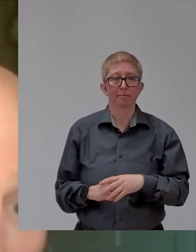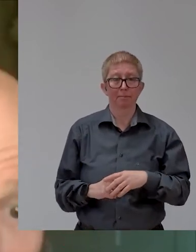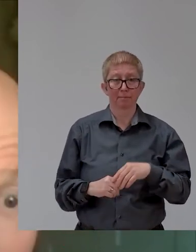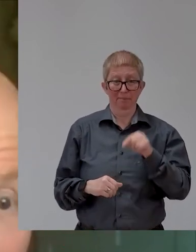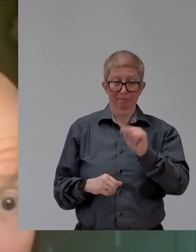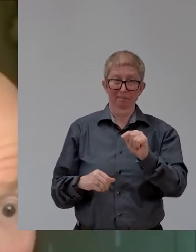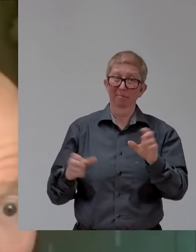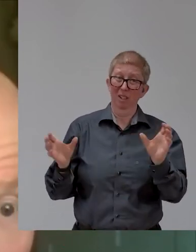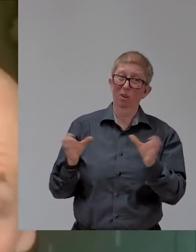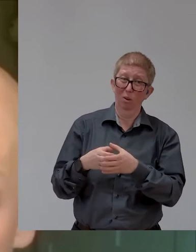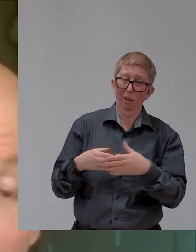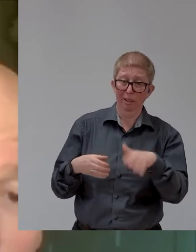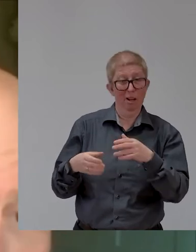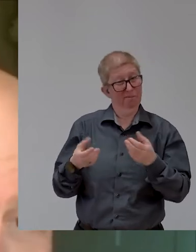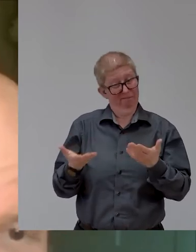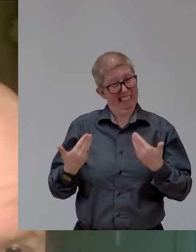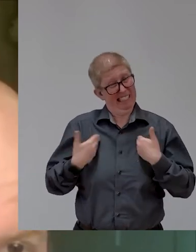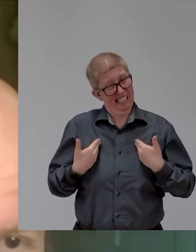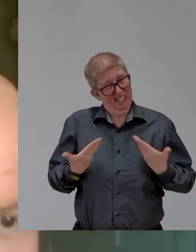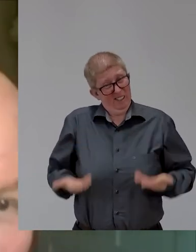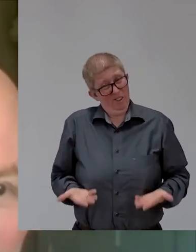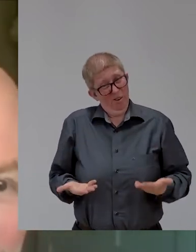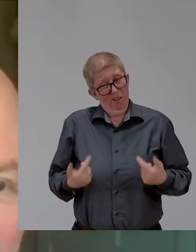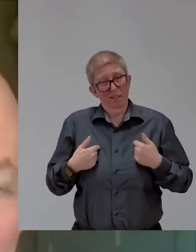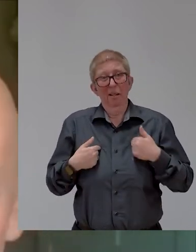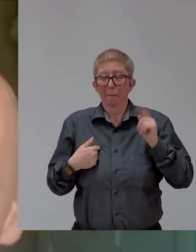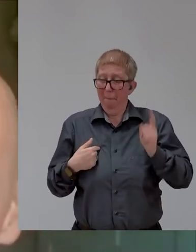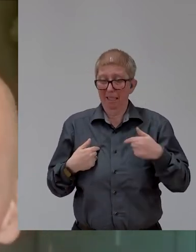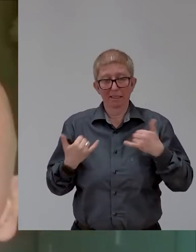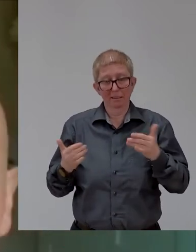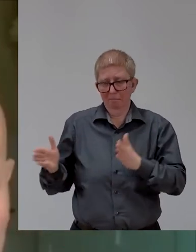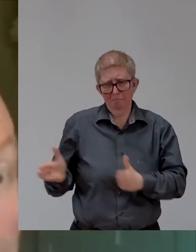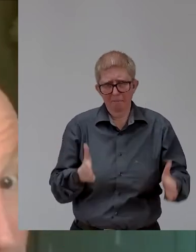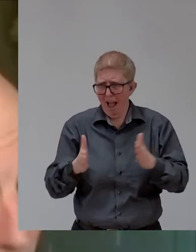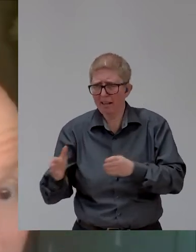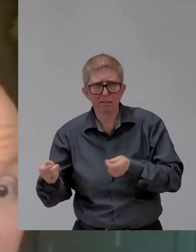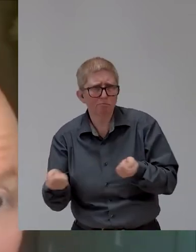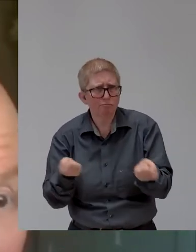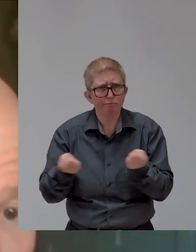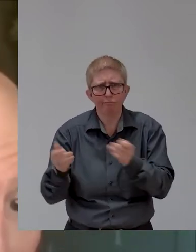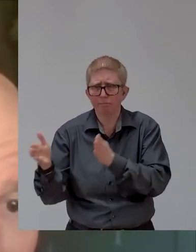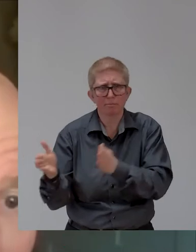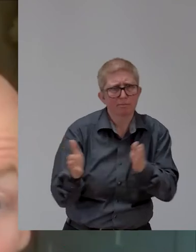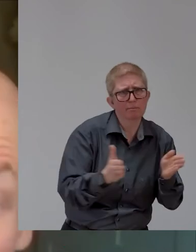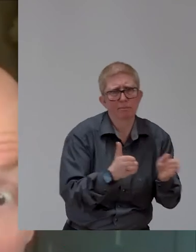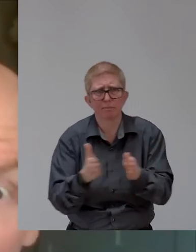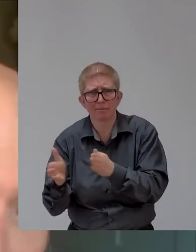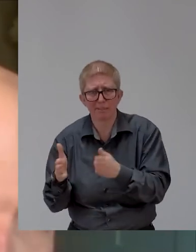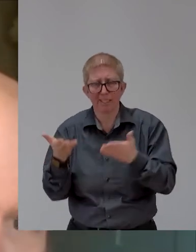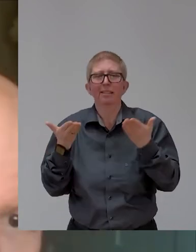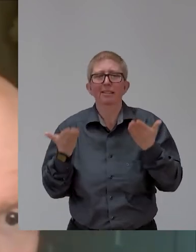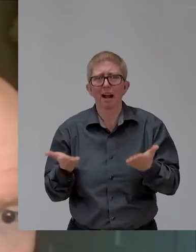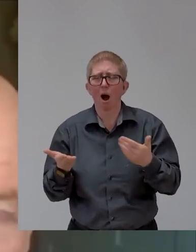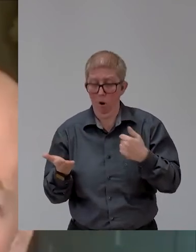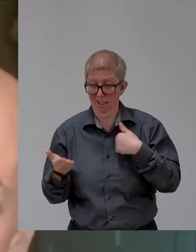better organized than I ever was before. I thought I was super organized before as well, but now I have to be even more so because certain things take longer, like getting